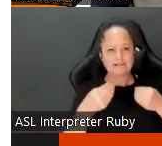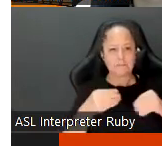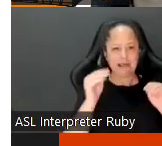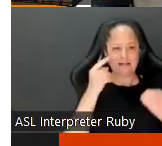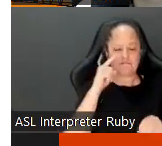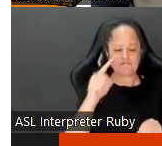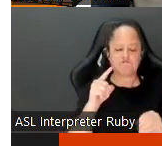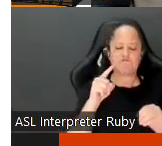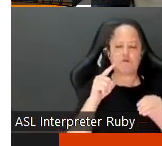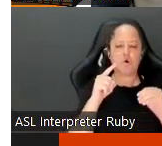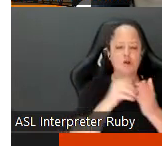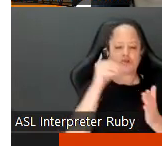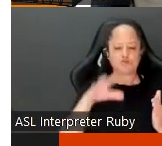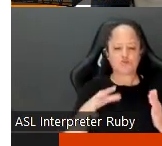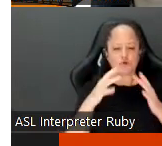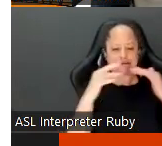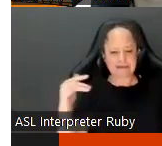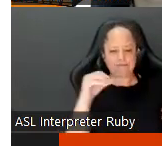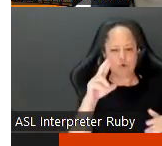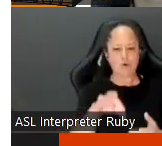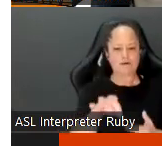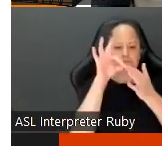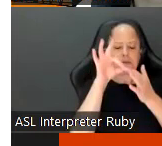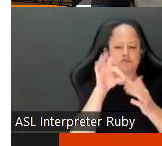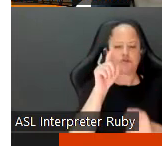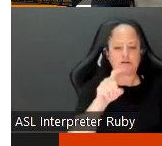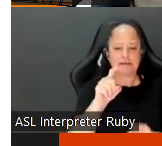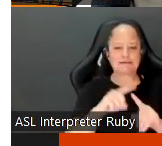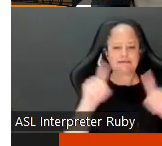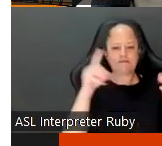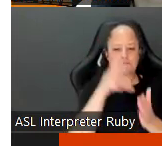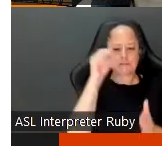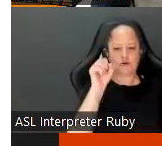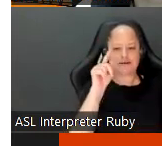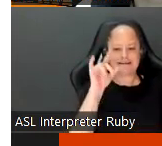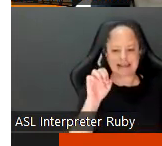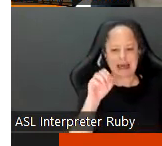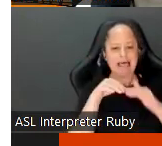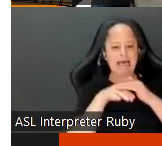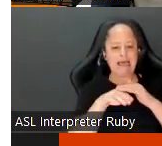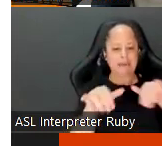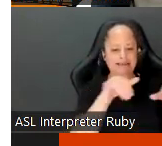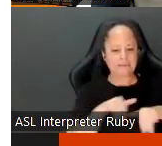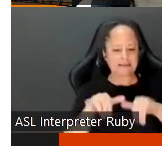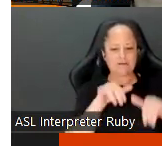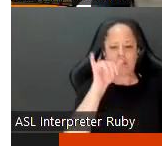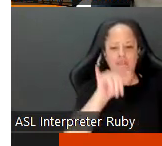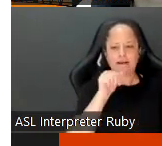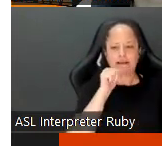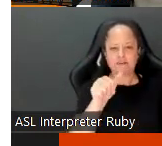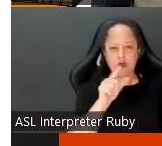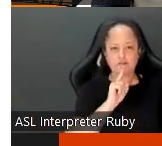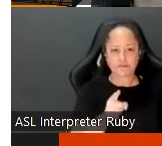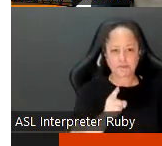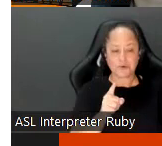students with diverse and or special needs and or different learning styles to be an accessibility standard this is not true um